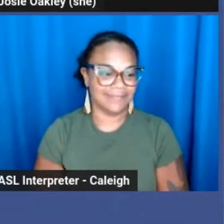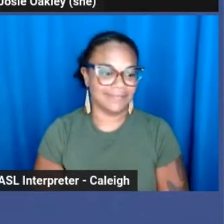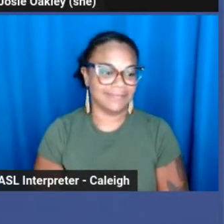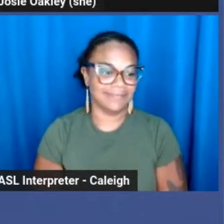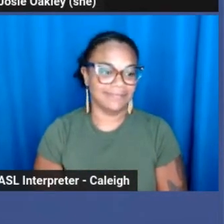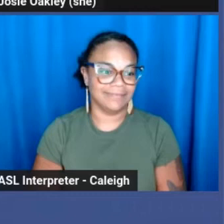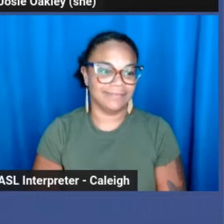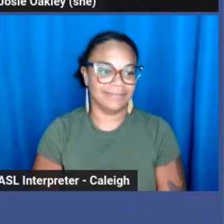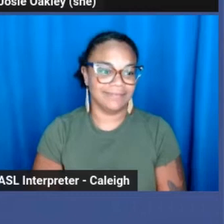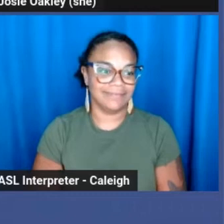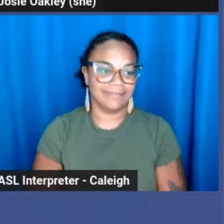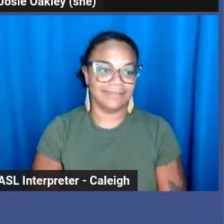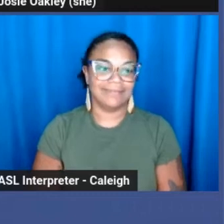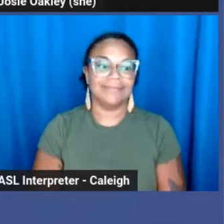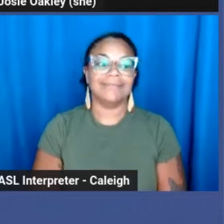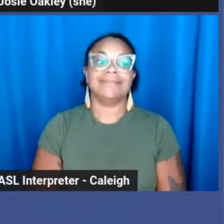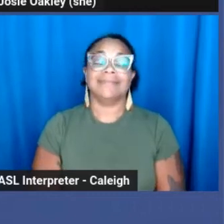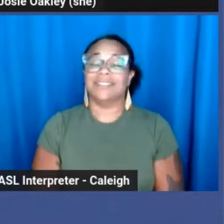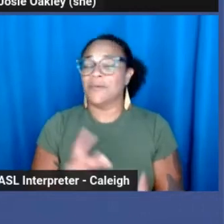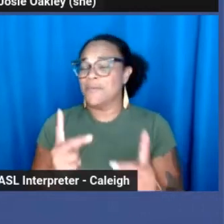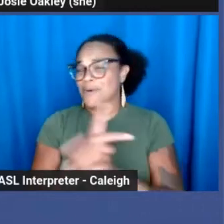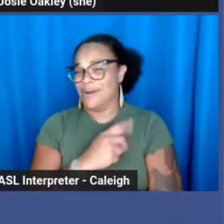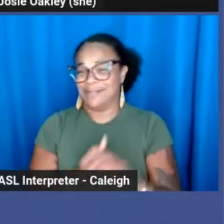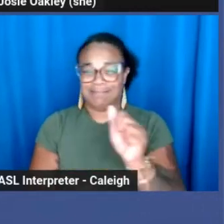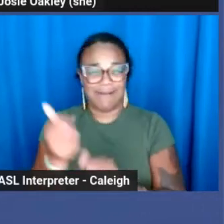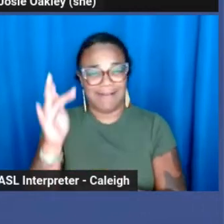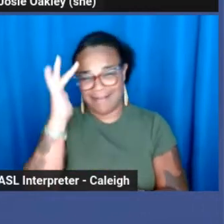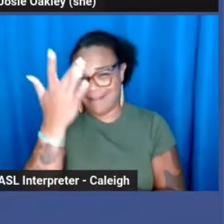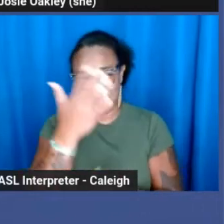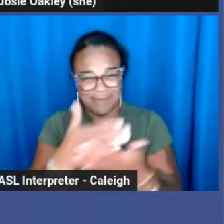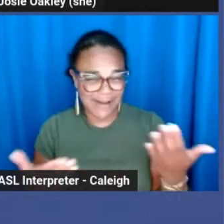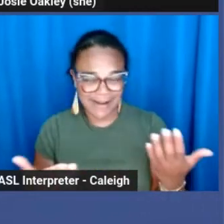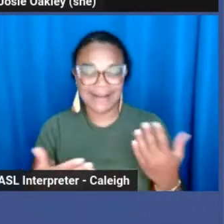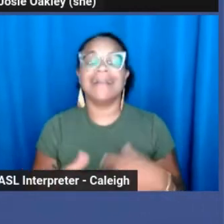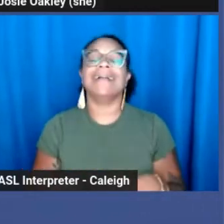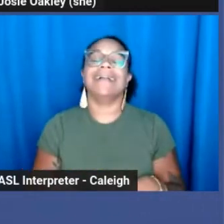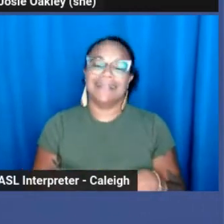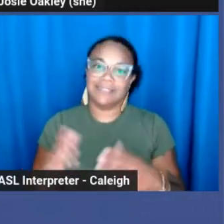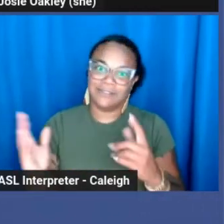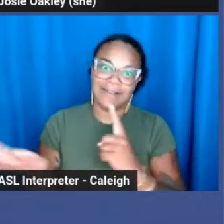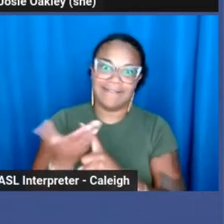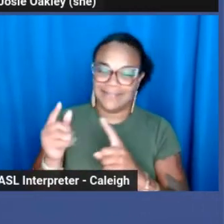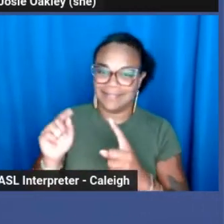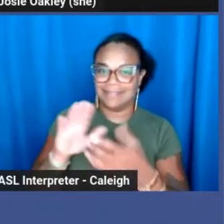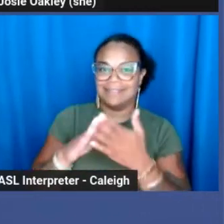And arguably the most painful step so far has been getting city stakeholders on board.